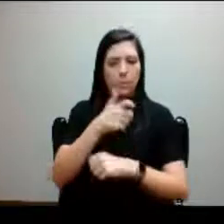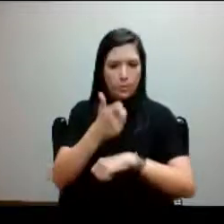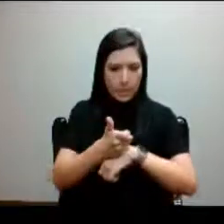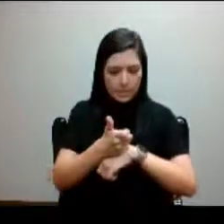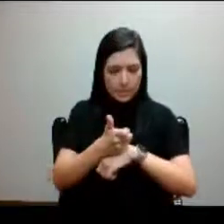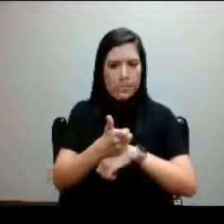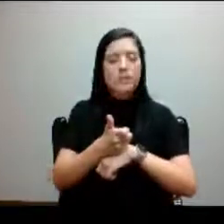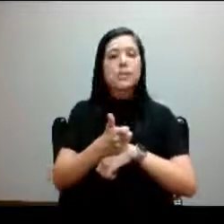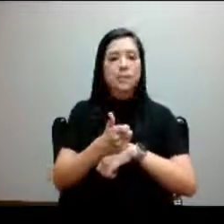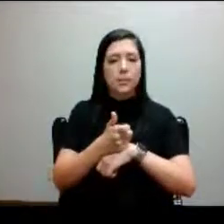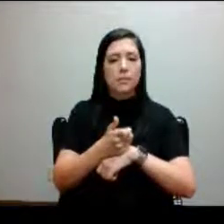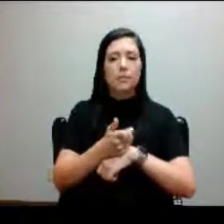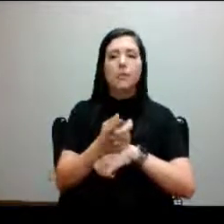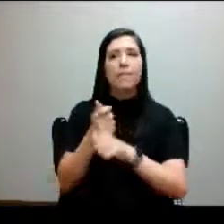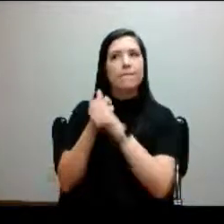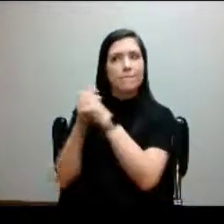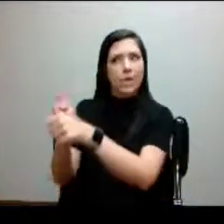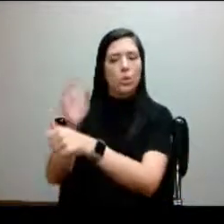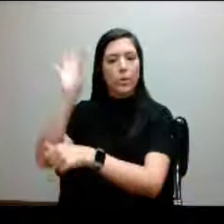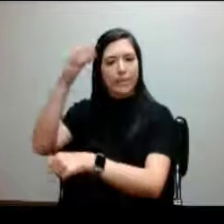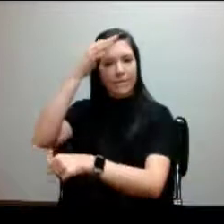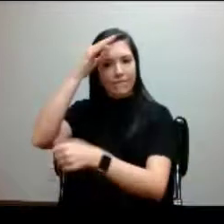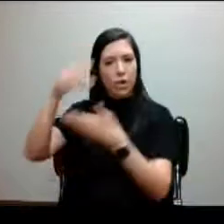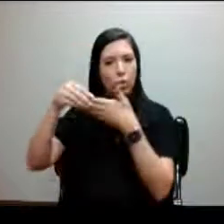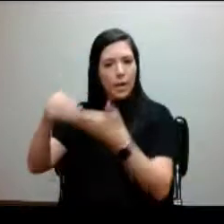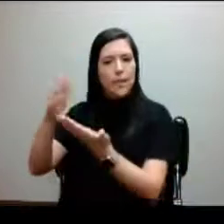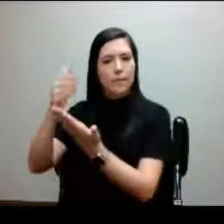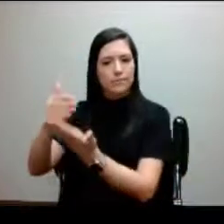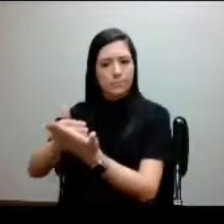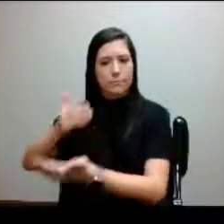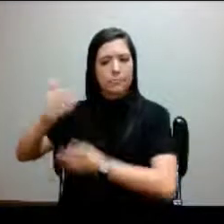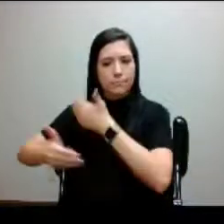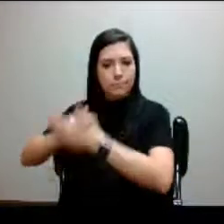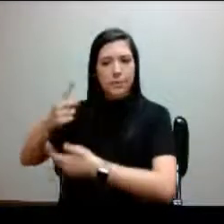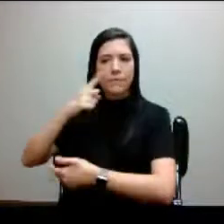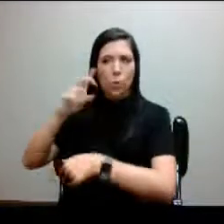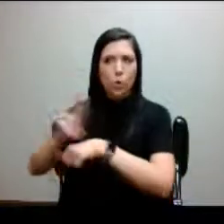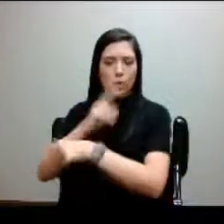following the federal guidelines and policies and procedures for using accommodations.